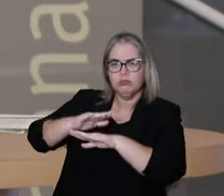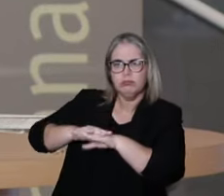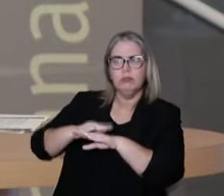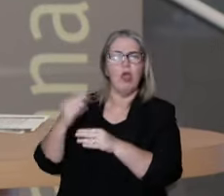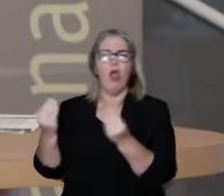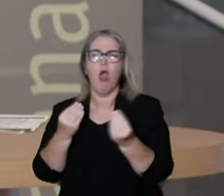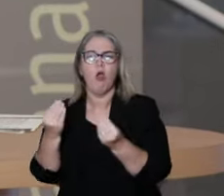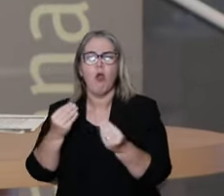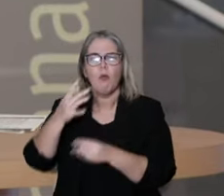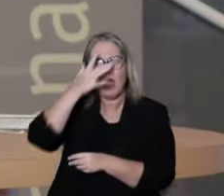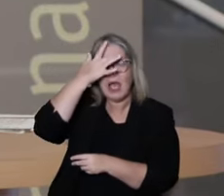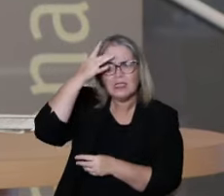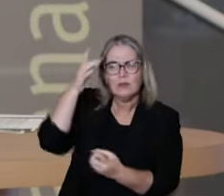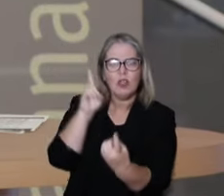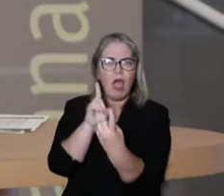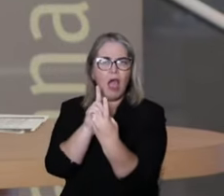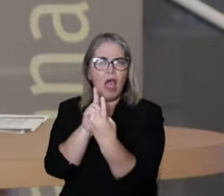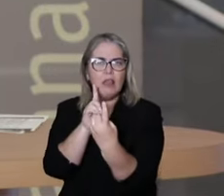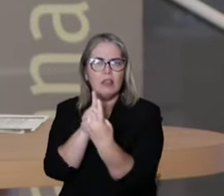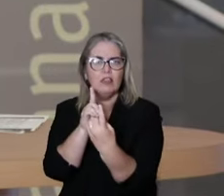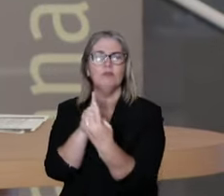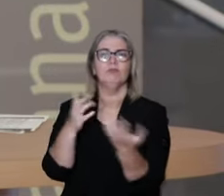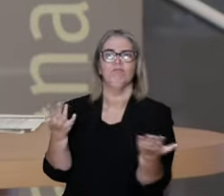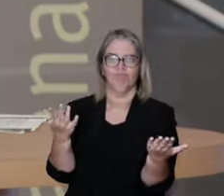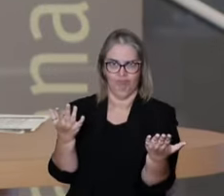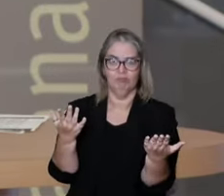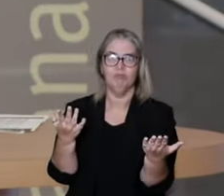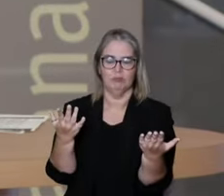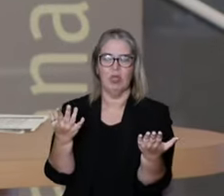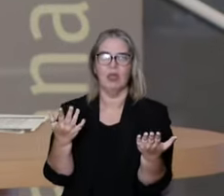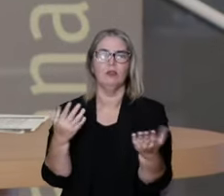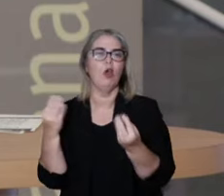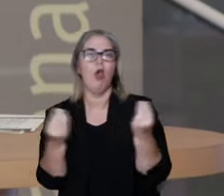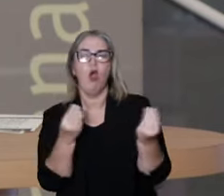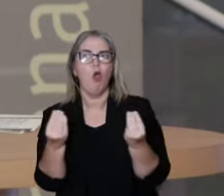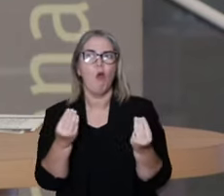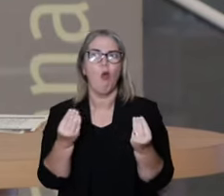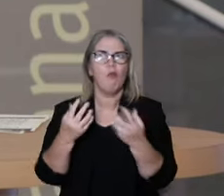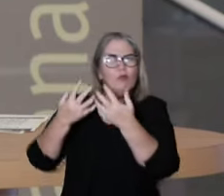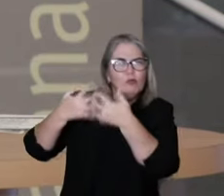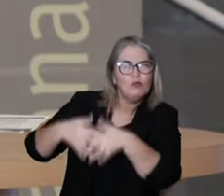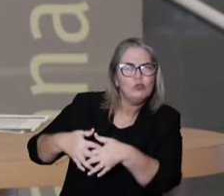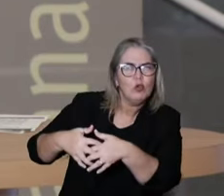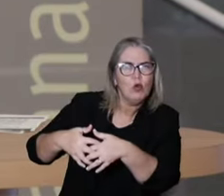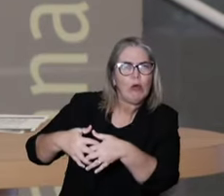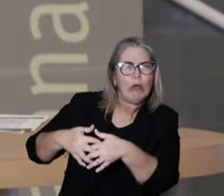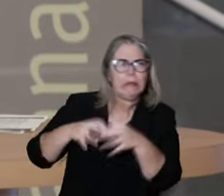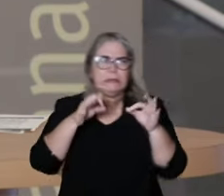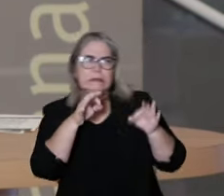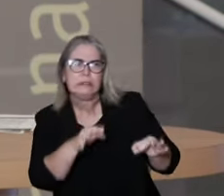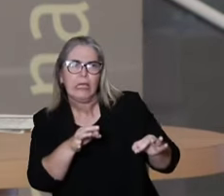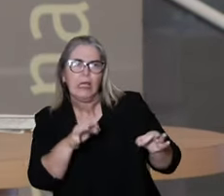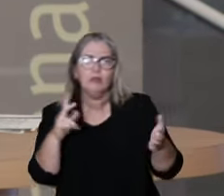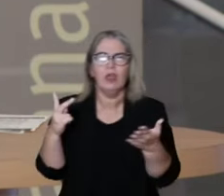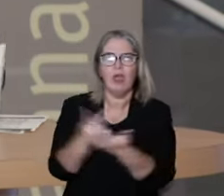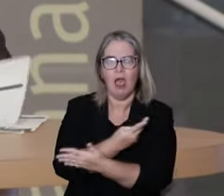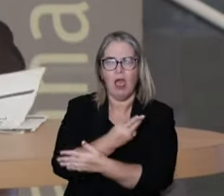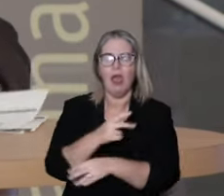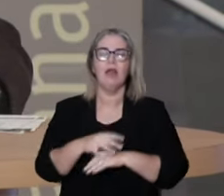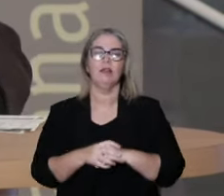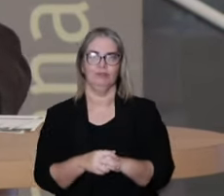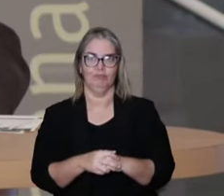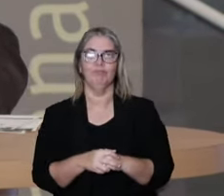practices of the professionals, how people are served, what works, what